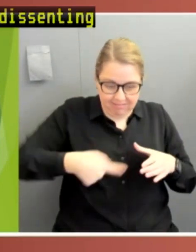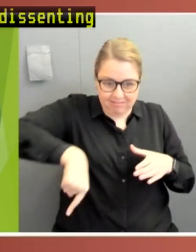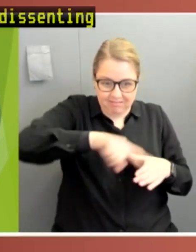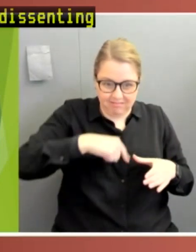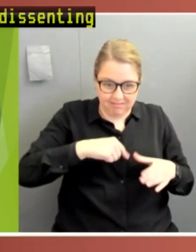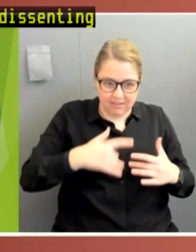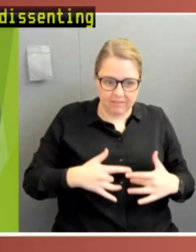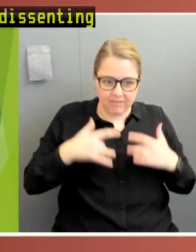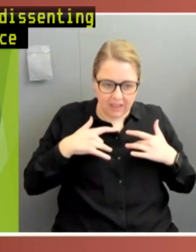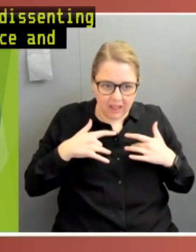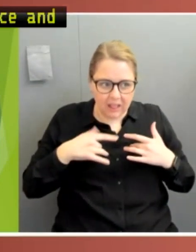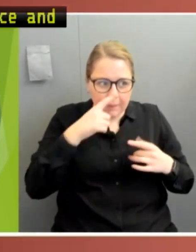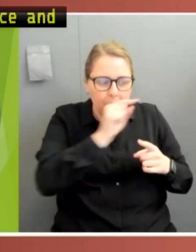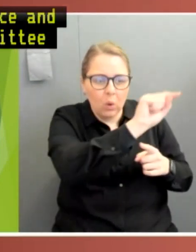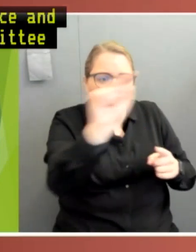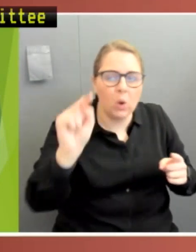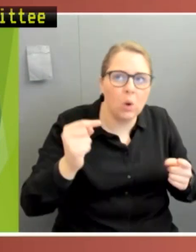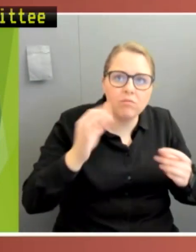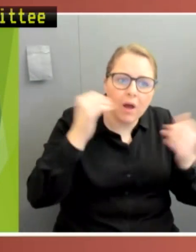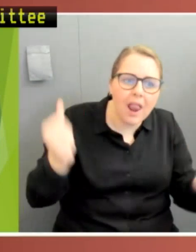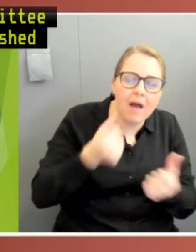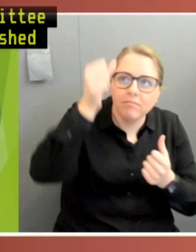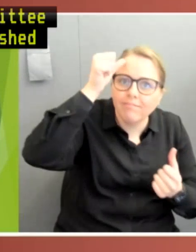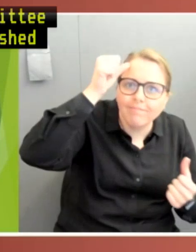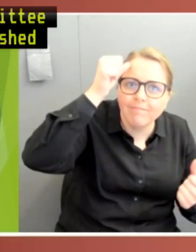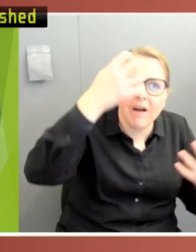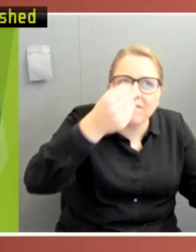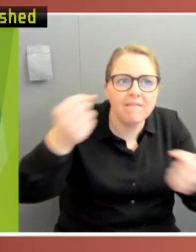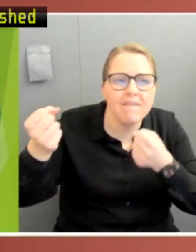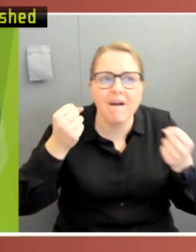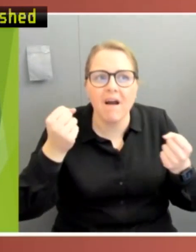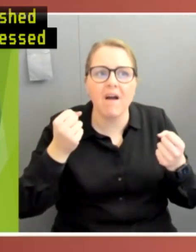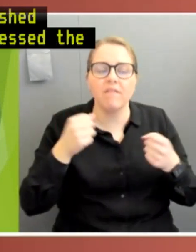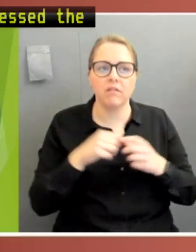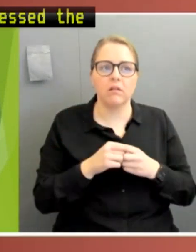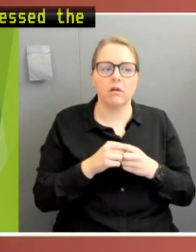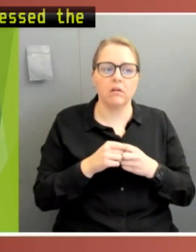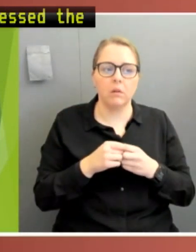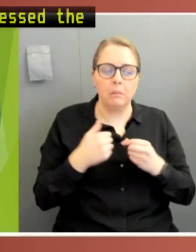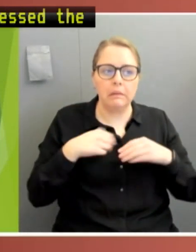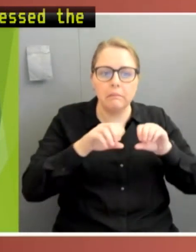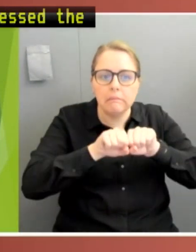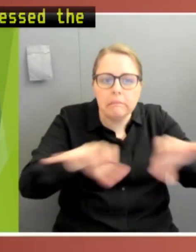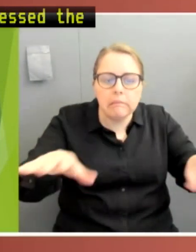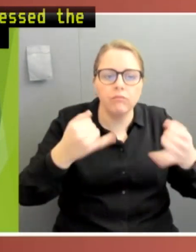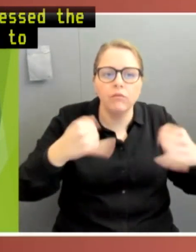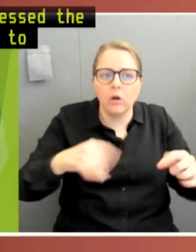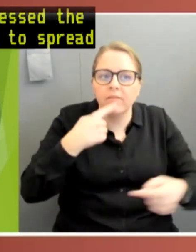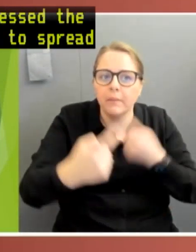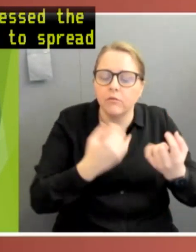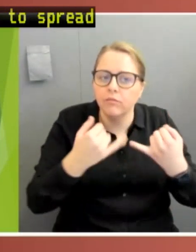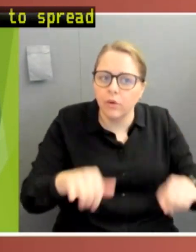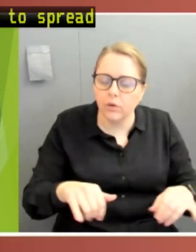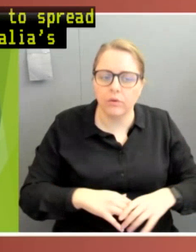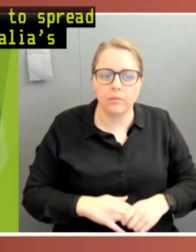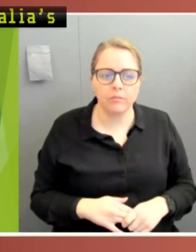and buttressed the ability of dangerous fools to spread misinformation about Australia's public health response during the pandemic. The Government went to